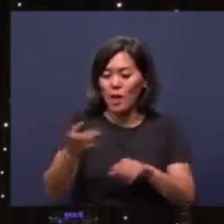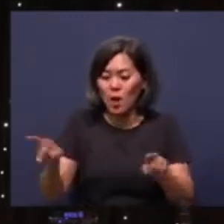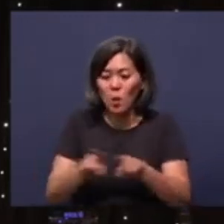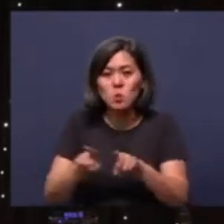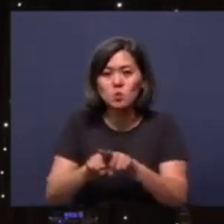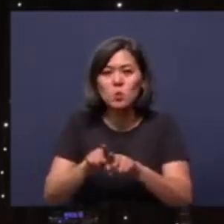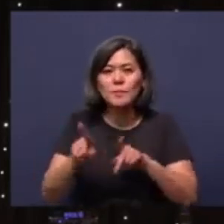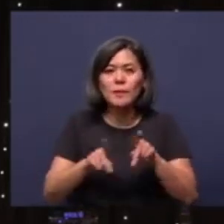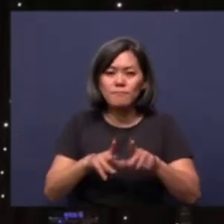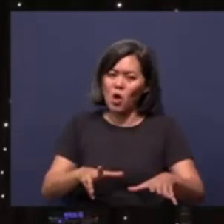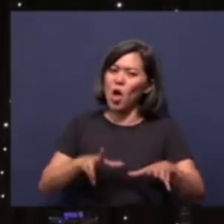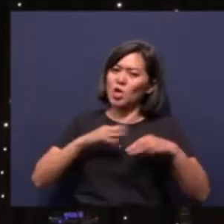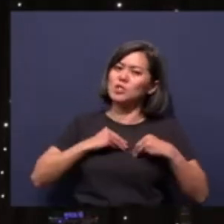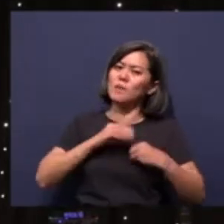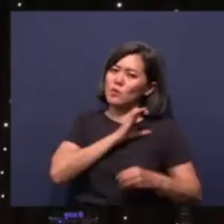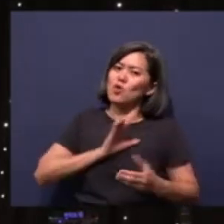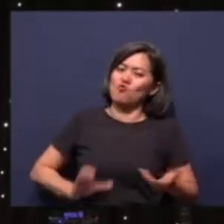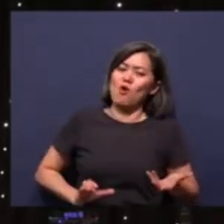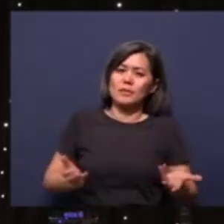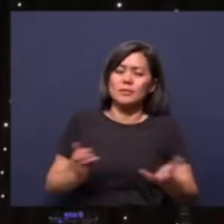people have accepted Christ.